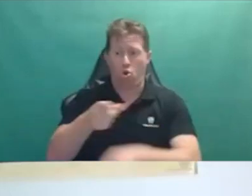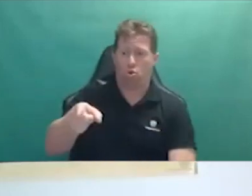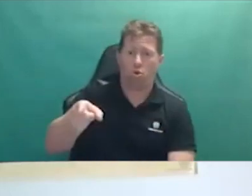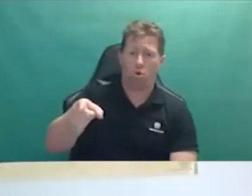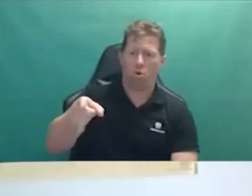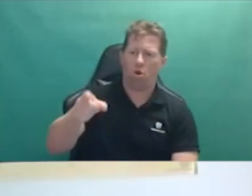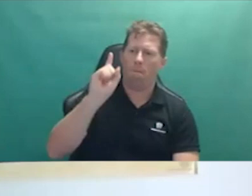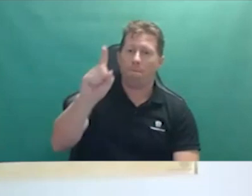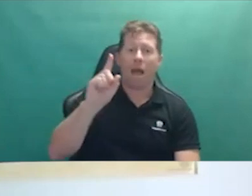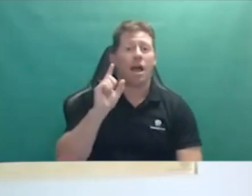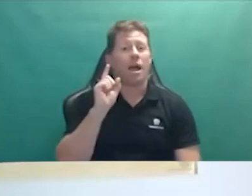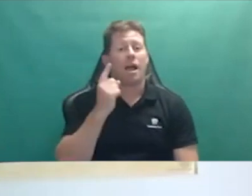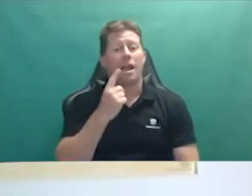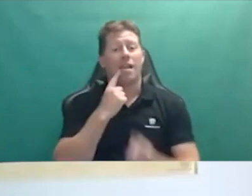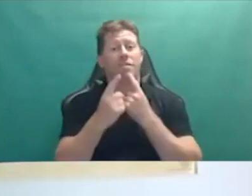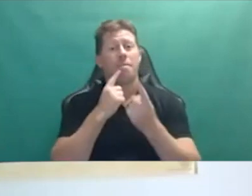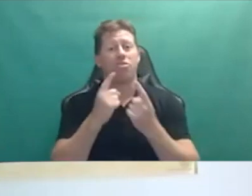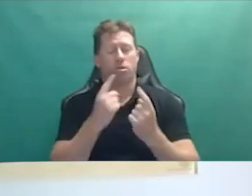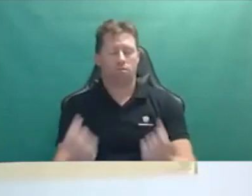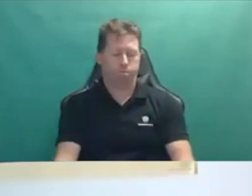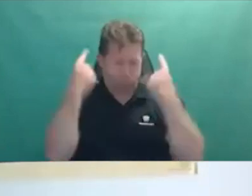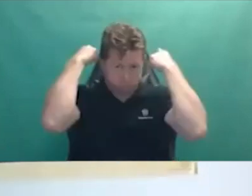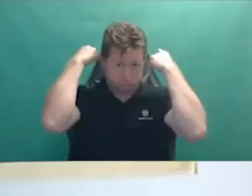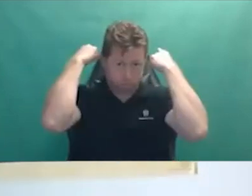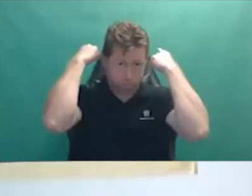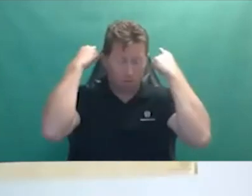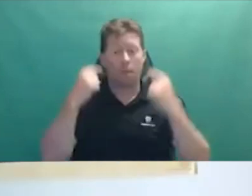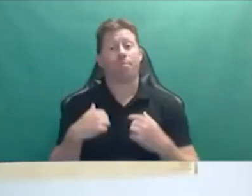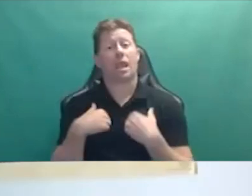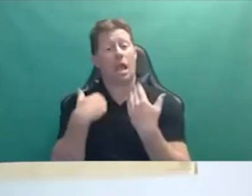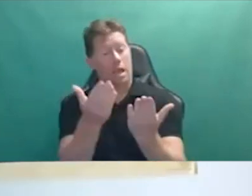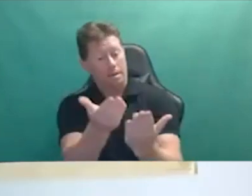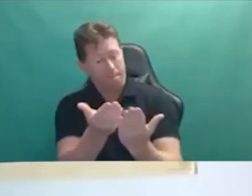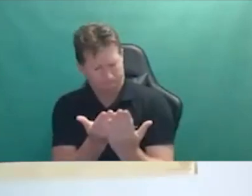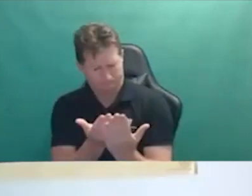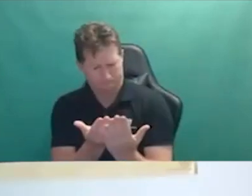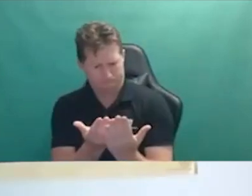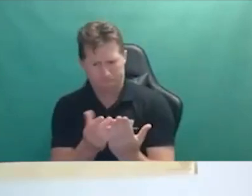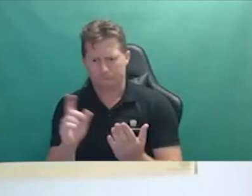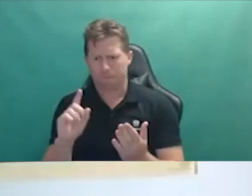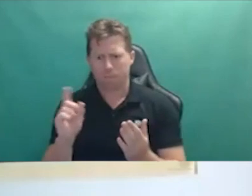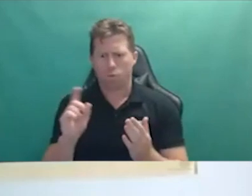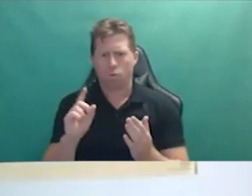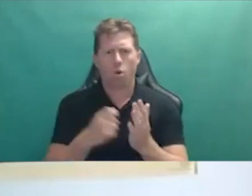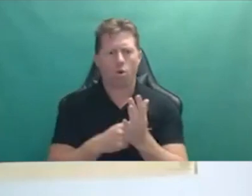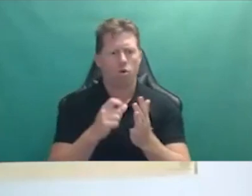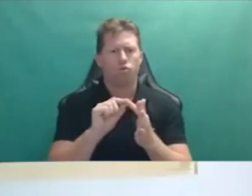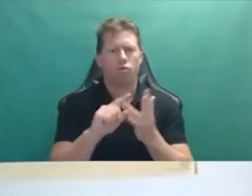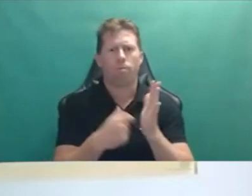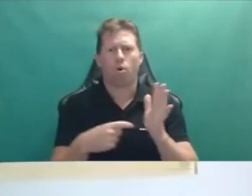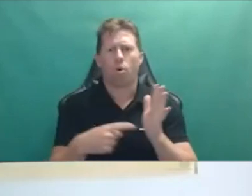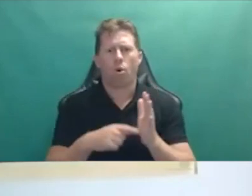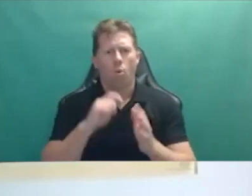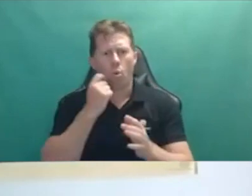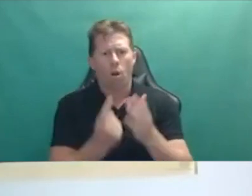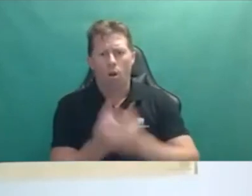information. What I also asked for after that, getting that information back was what kind of draft report this would produce? What kind